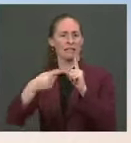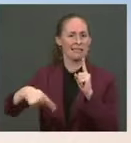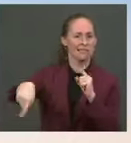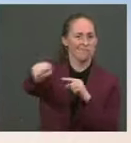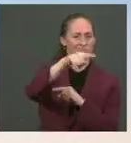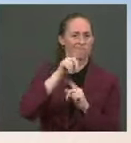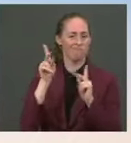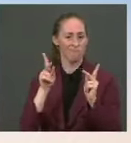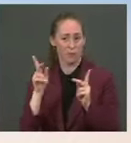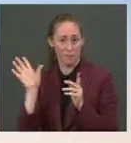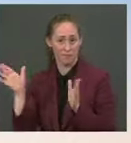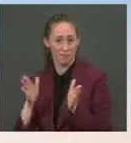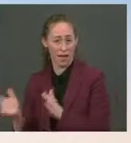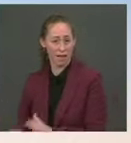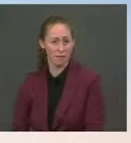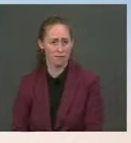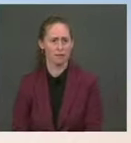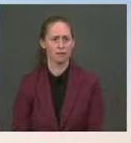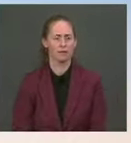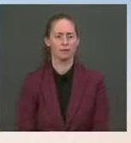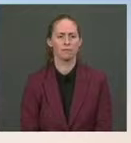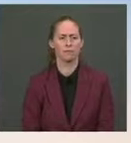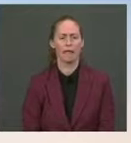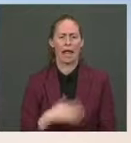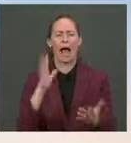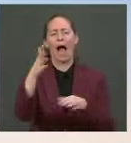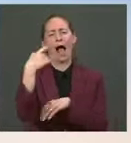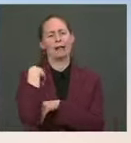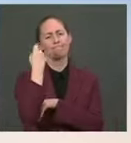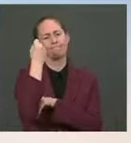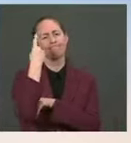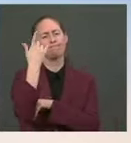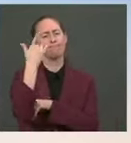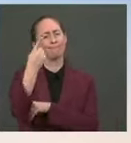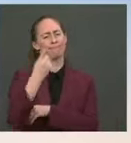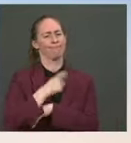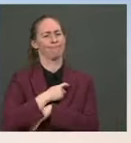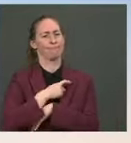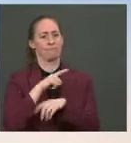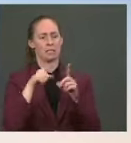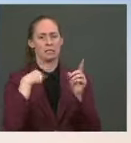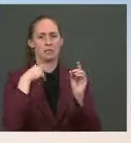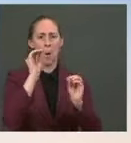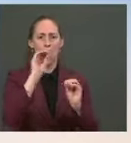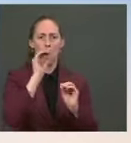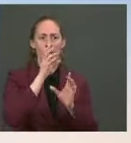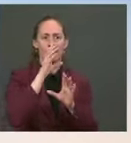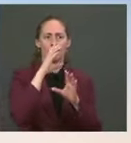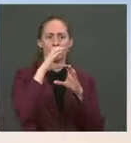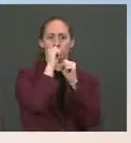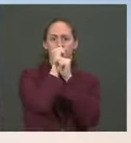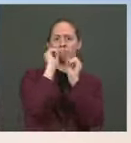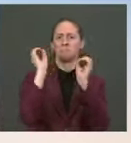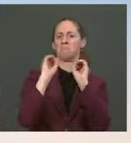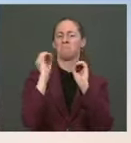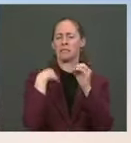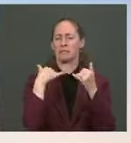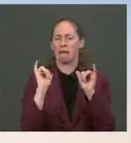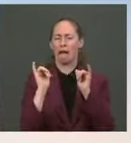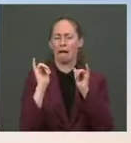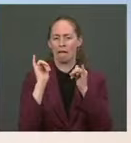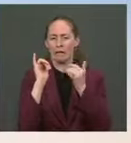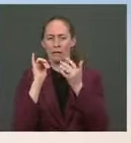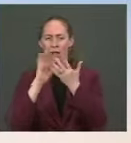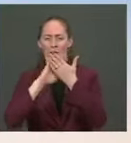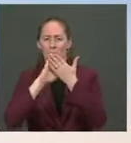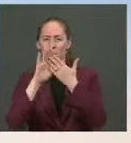Well, I don't have the details yet. I understand why you're asking, but I wasn't trying to be secretive about them. We're still trying to finalize all the specifics. We may have more by the